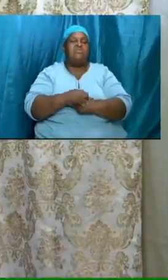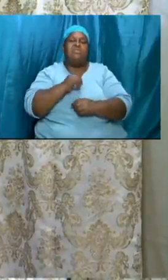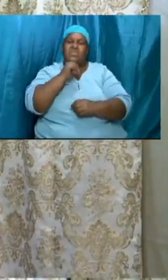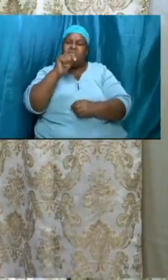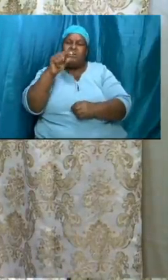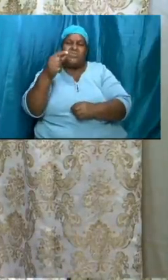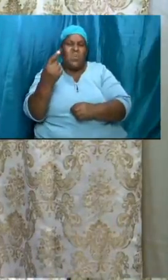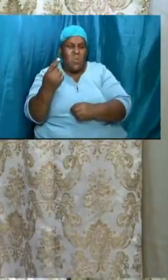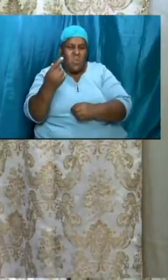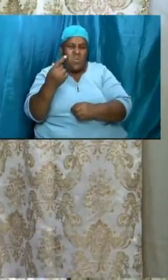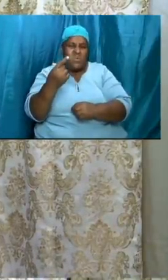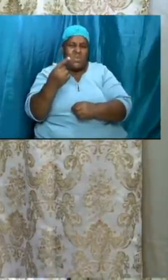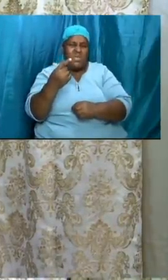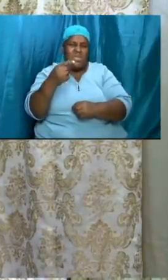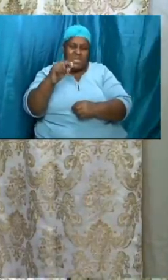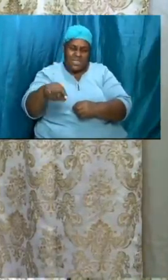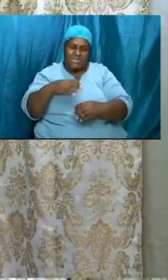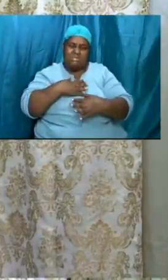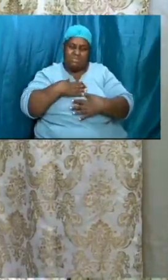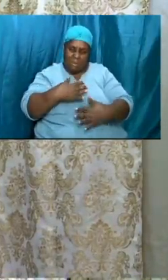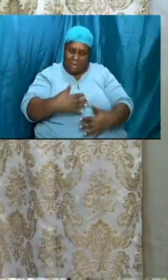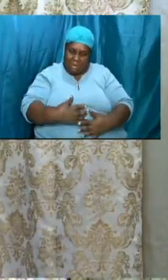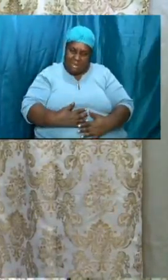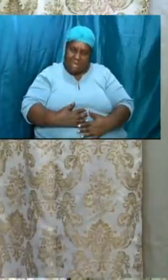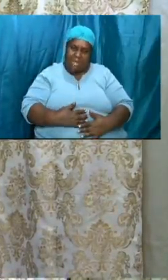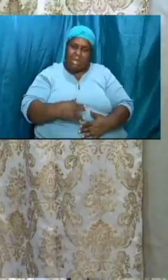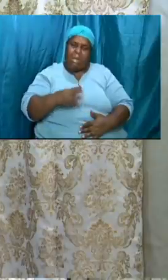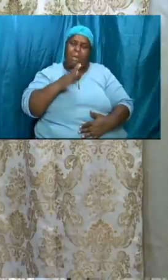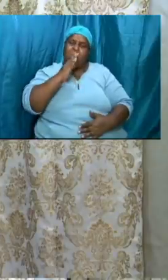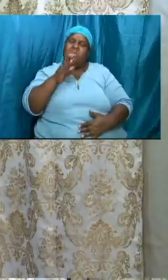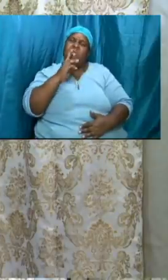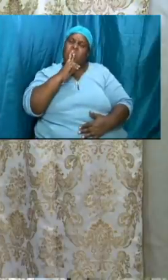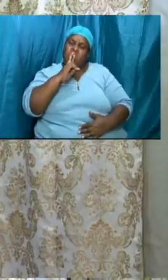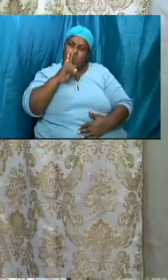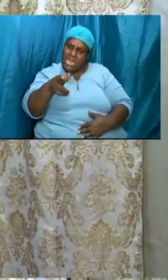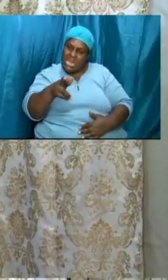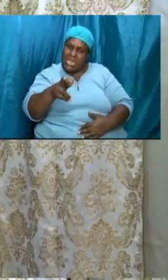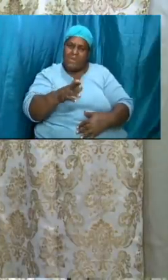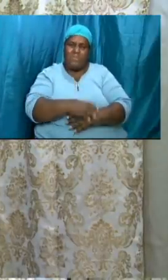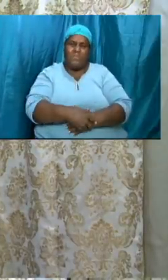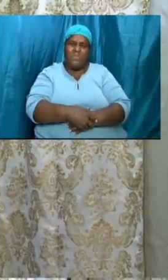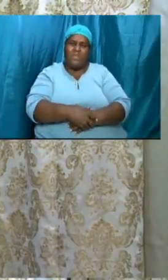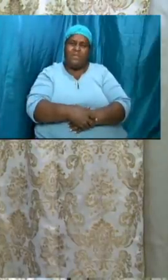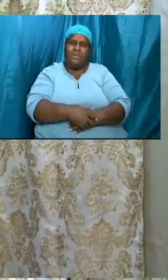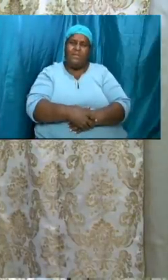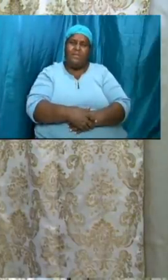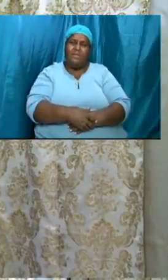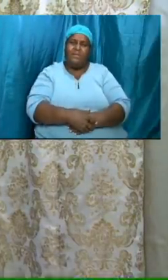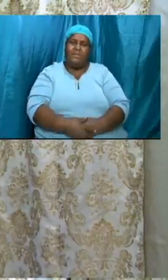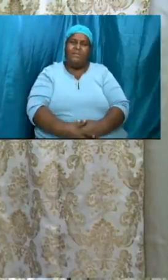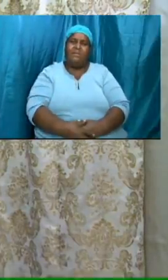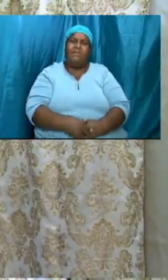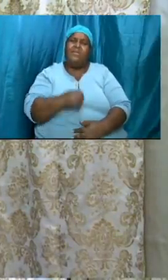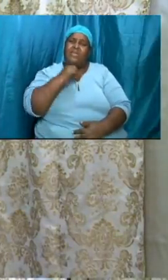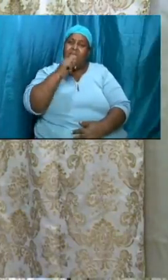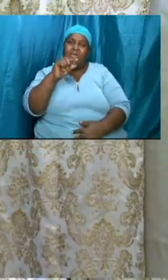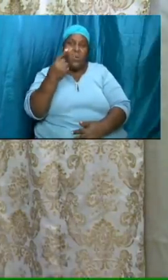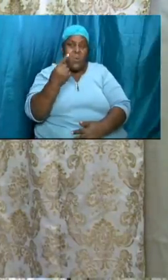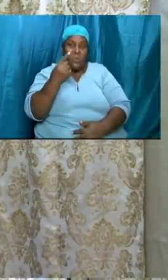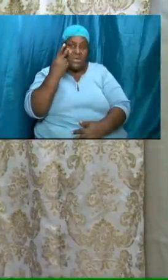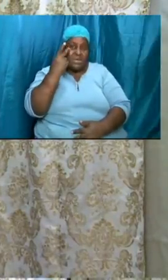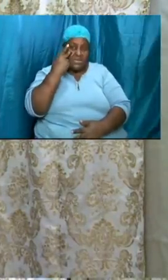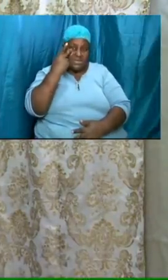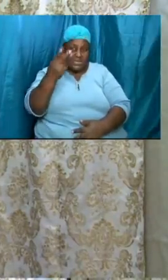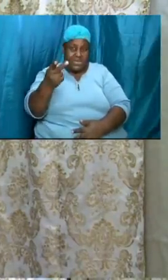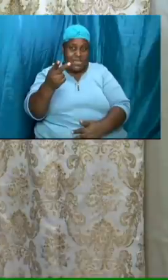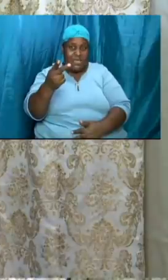will this body be real not only will we see each other and